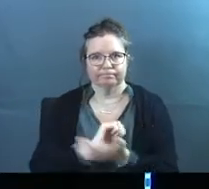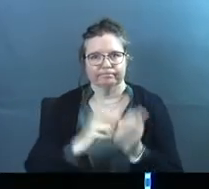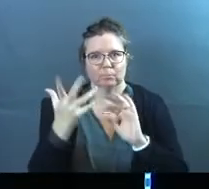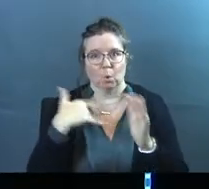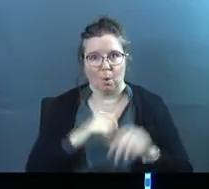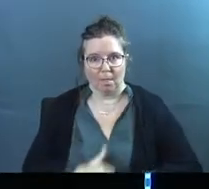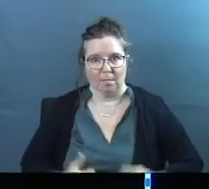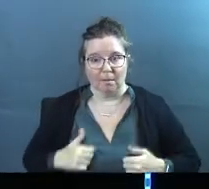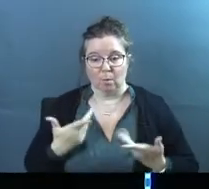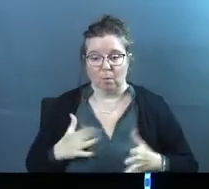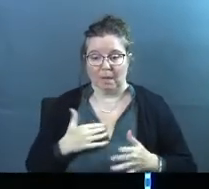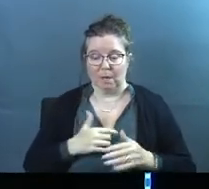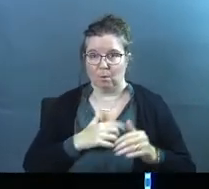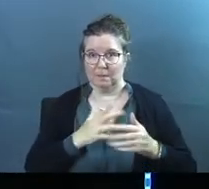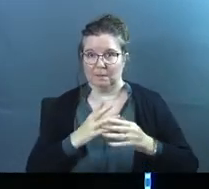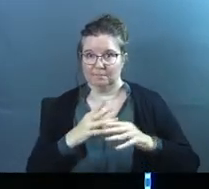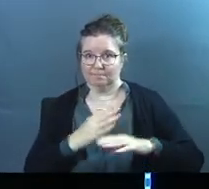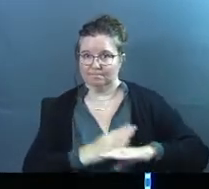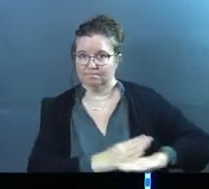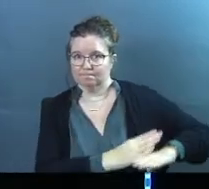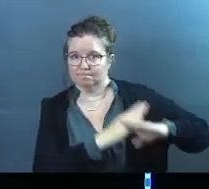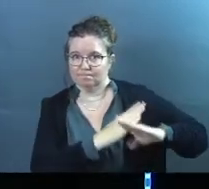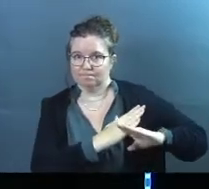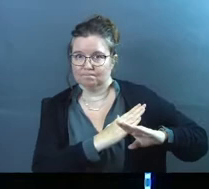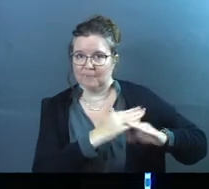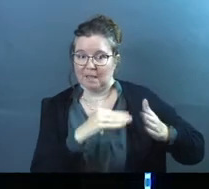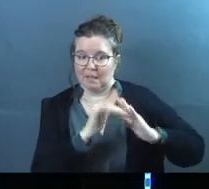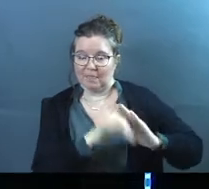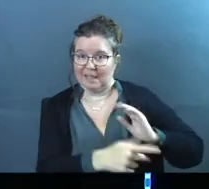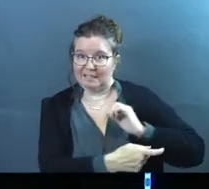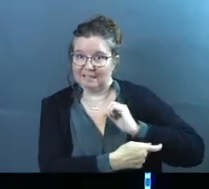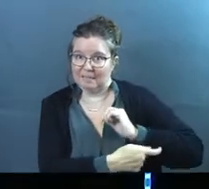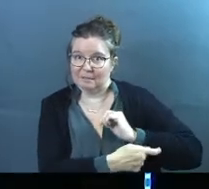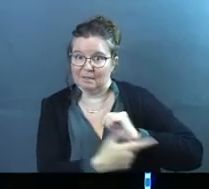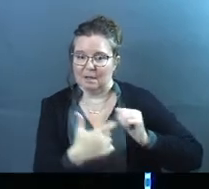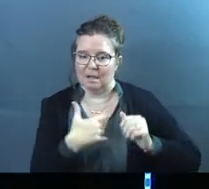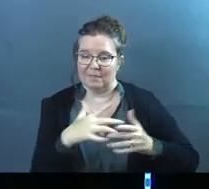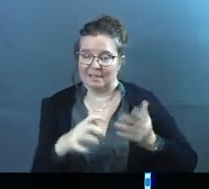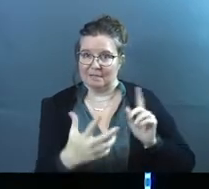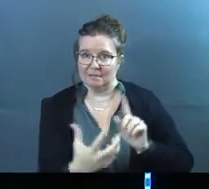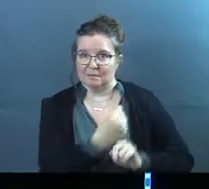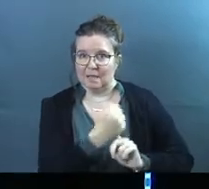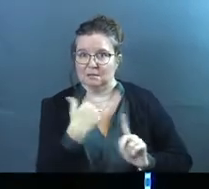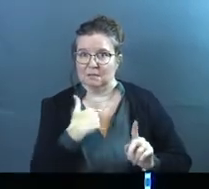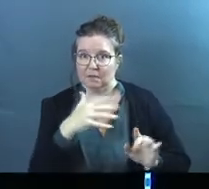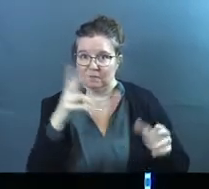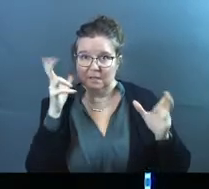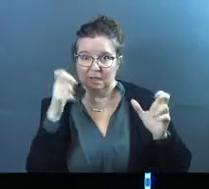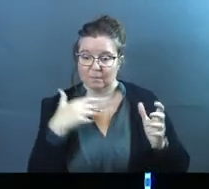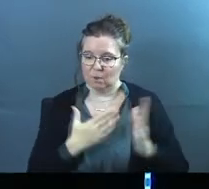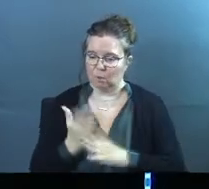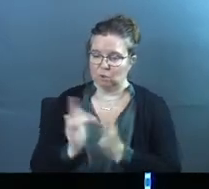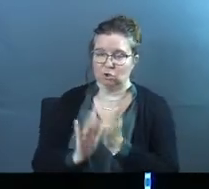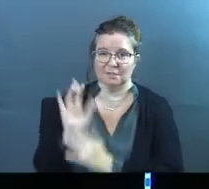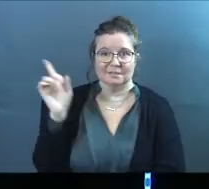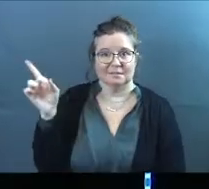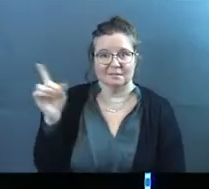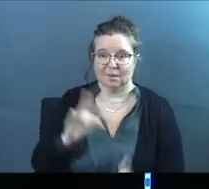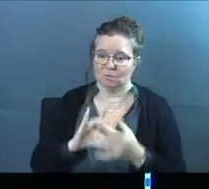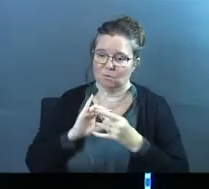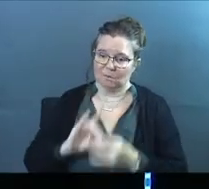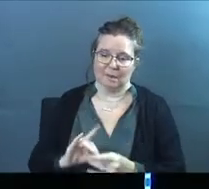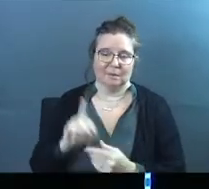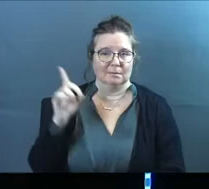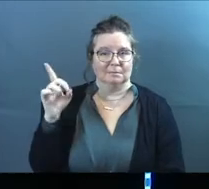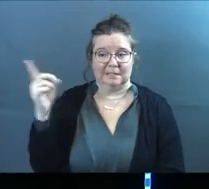And so, the only way we get past that and that we're able to keep standing strong against the temptation and the attacks of the enemy is through Jesus. It's through a